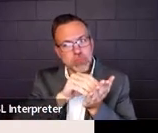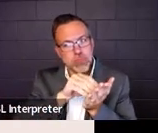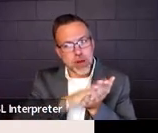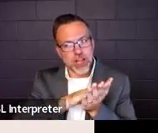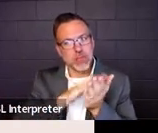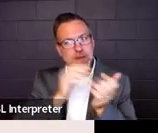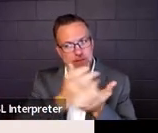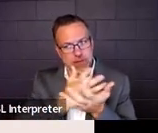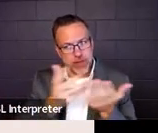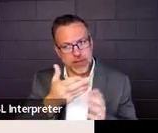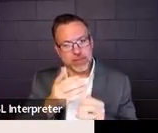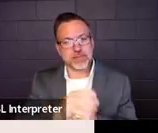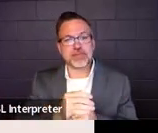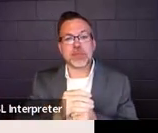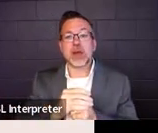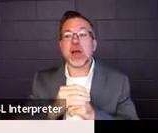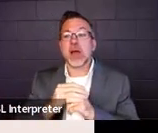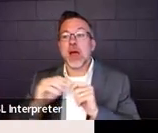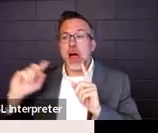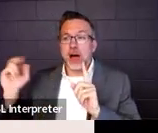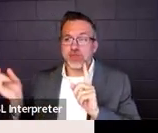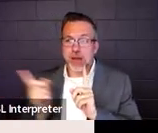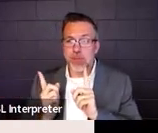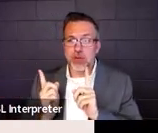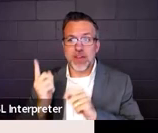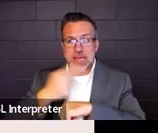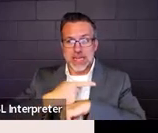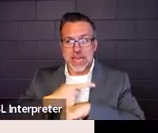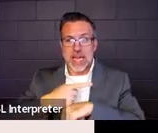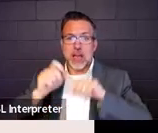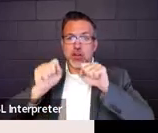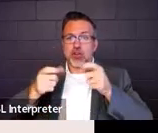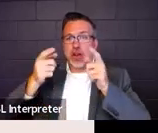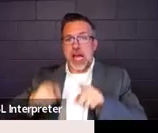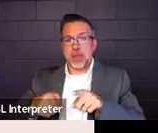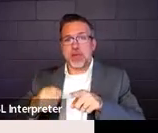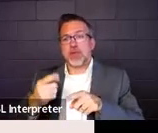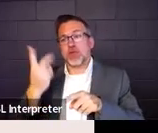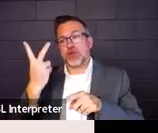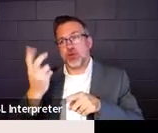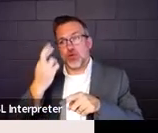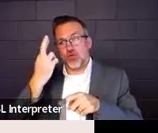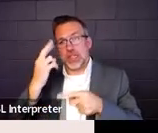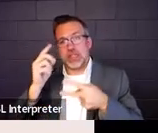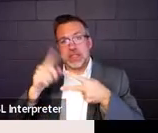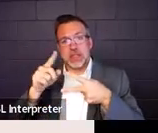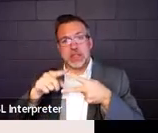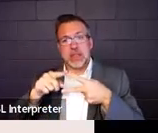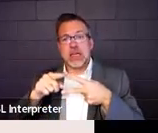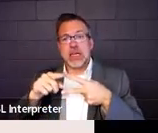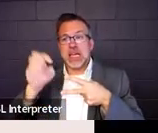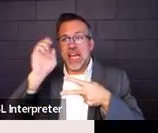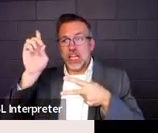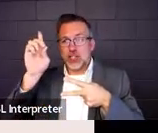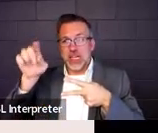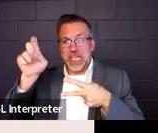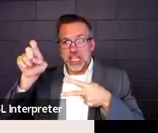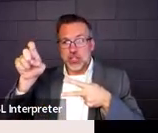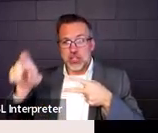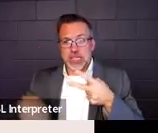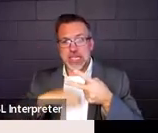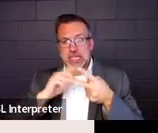Abbreviated day can be initiated for one of two reasons. The child's individual educational needs or the child's